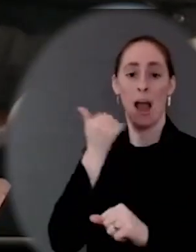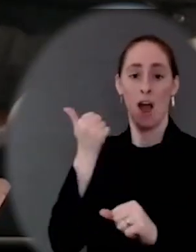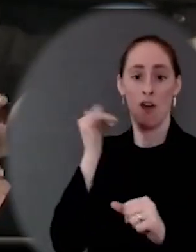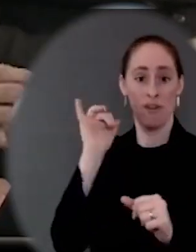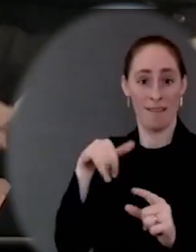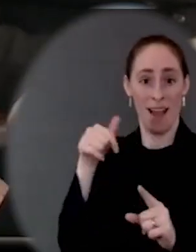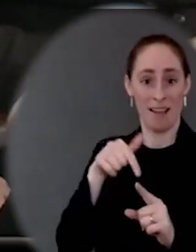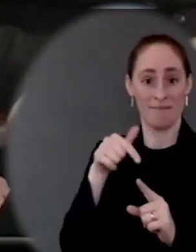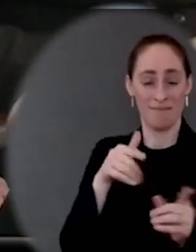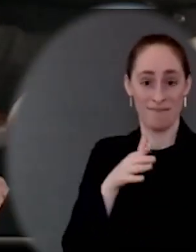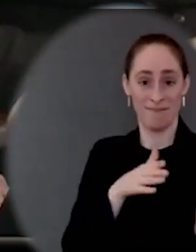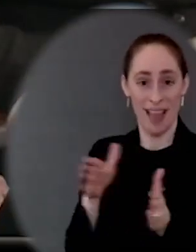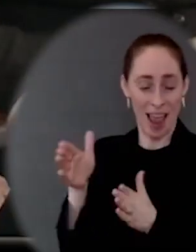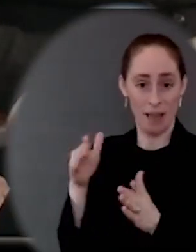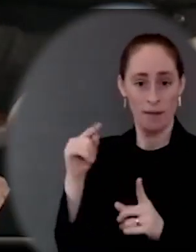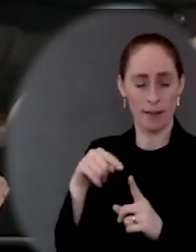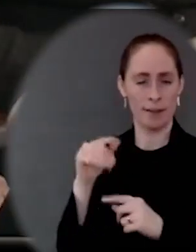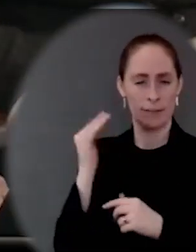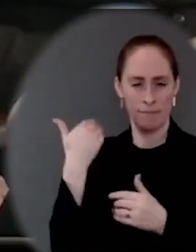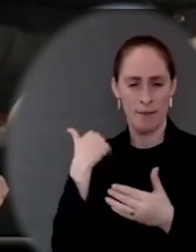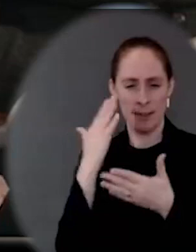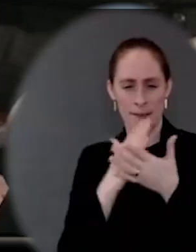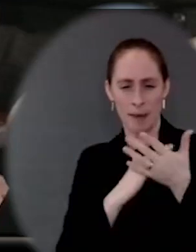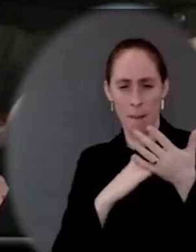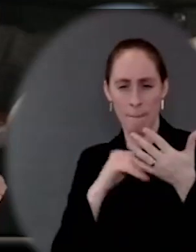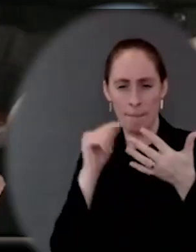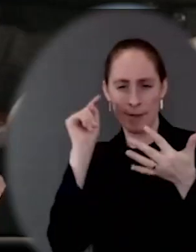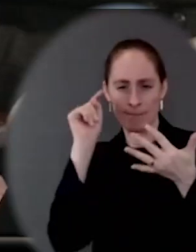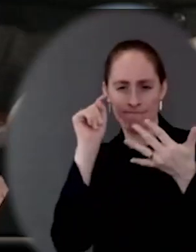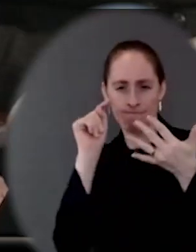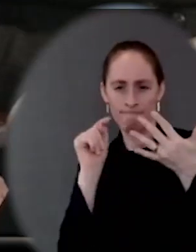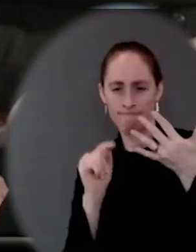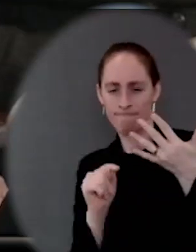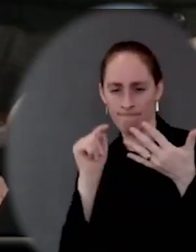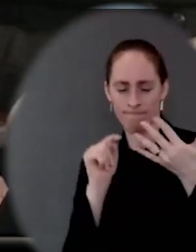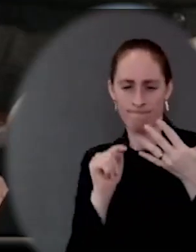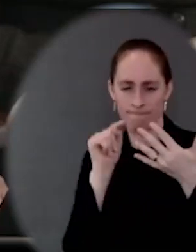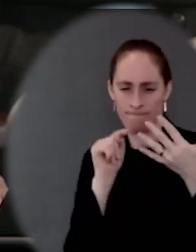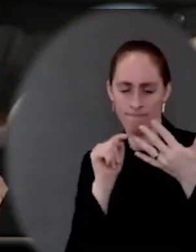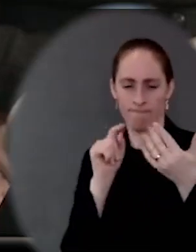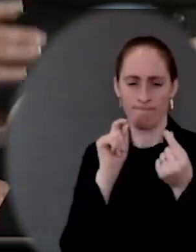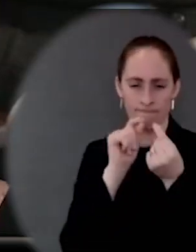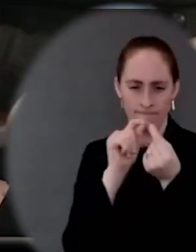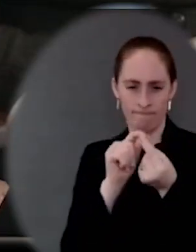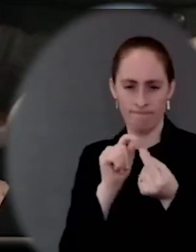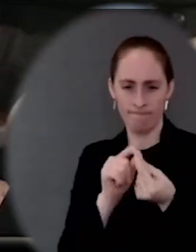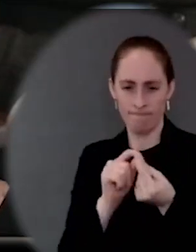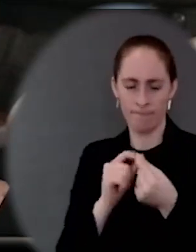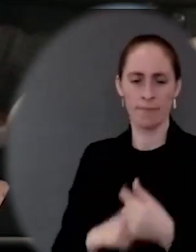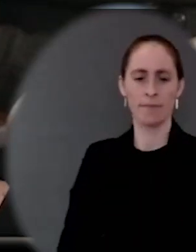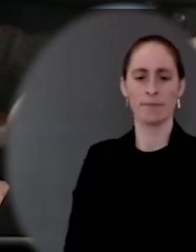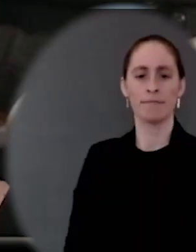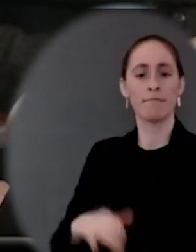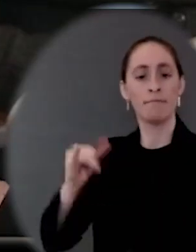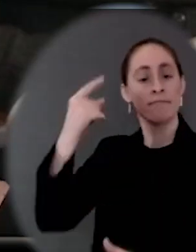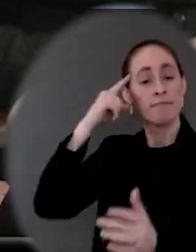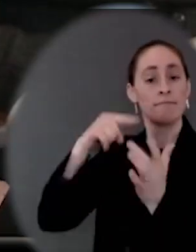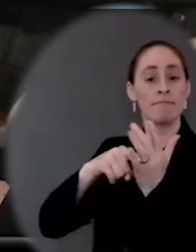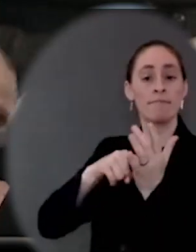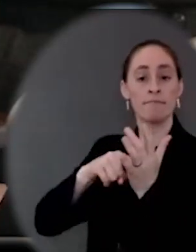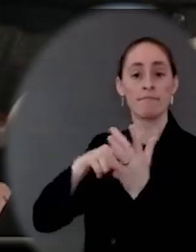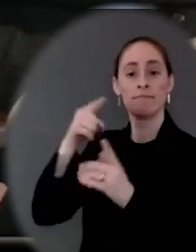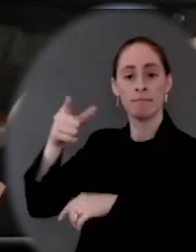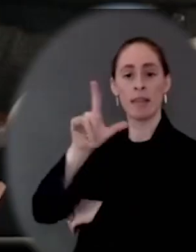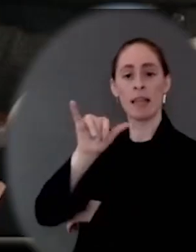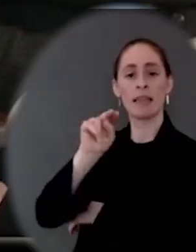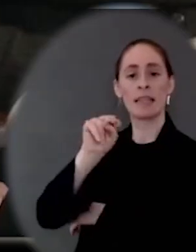is not how the President put forward this legislation. But the reason that they're saying they did that is because Lindsey Graham says, if